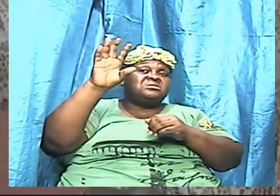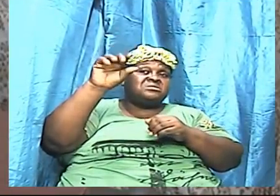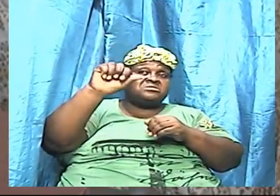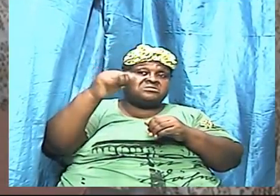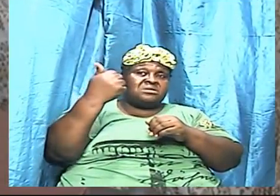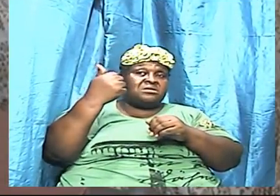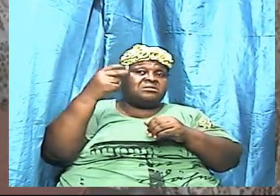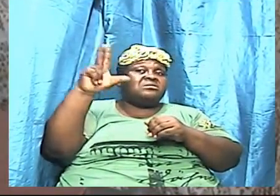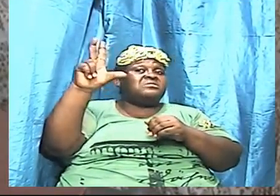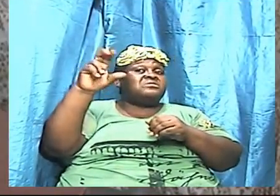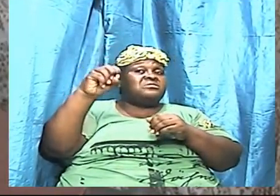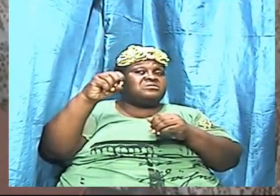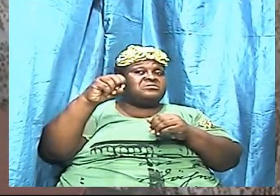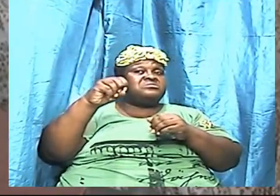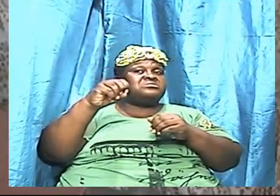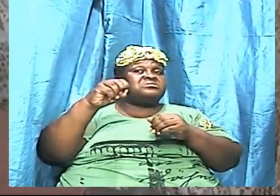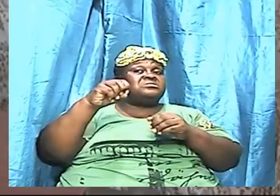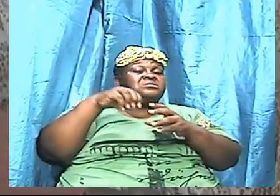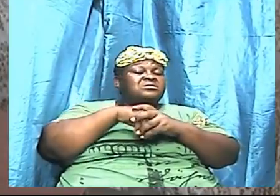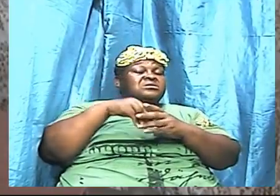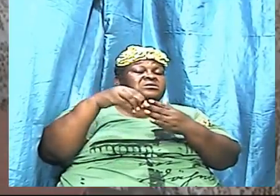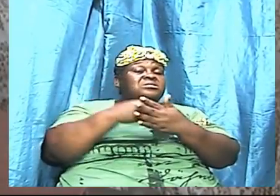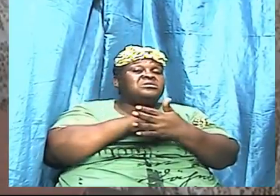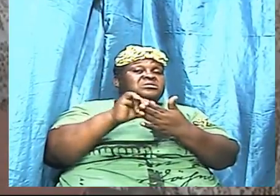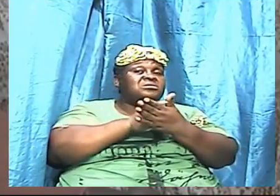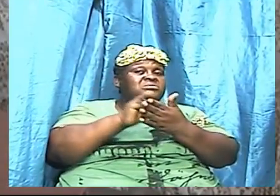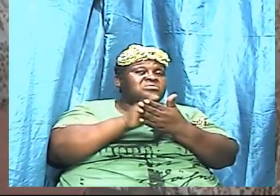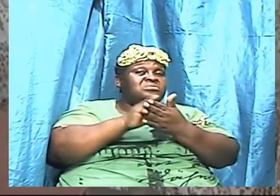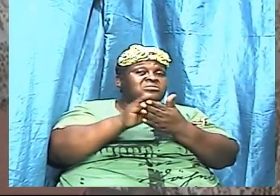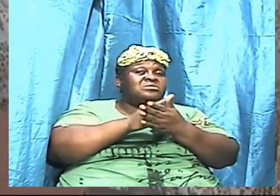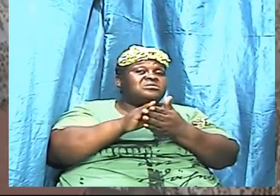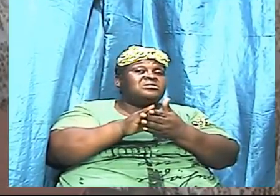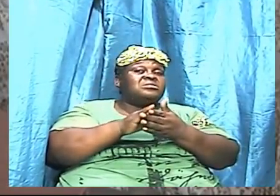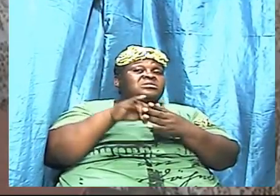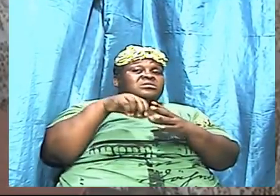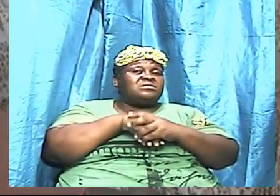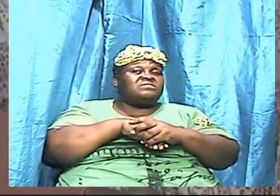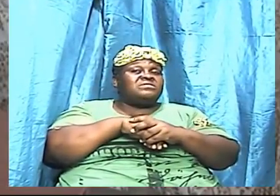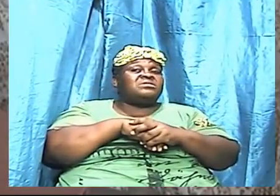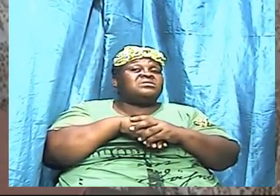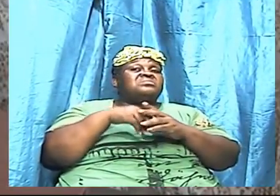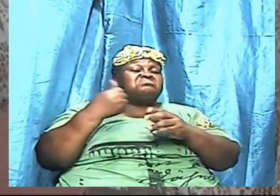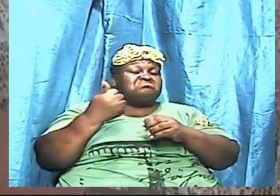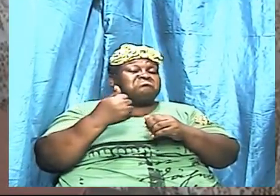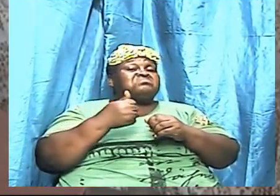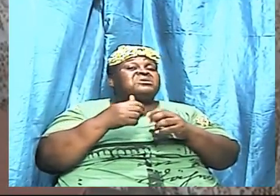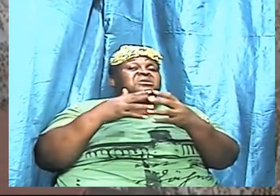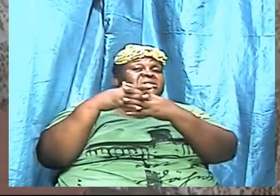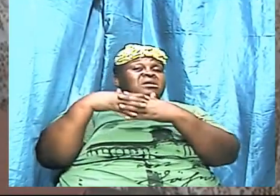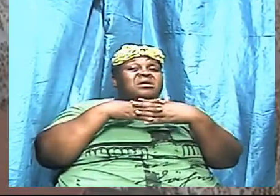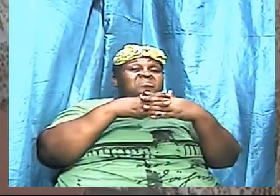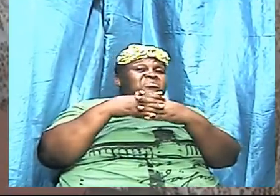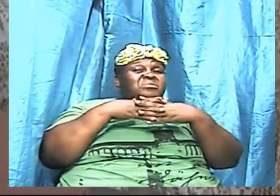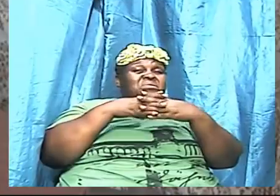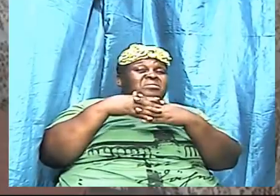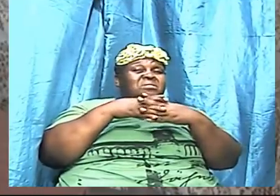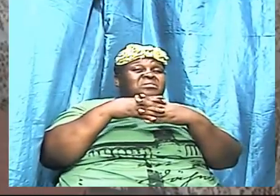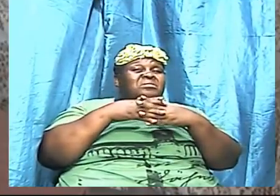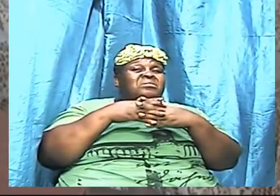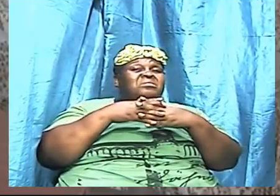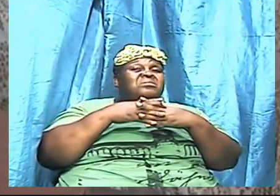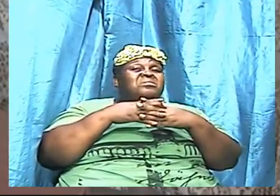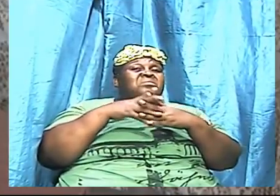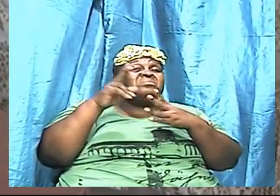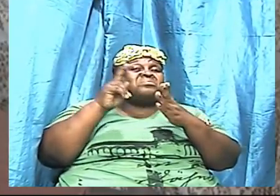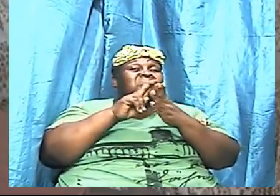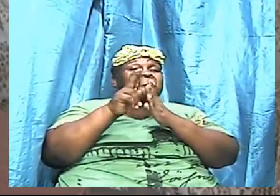York if you are in Toronto you're an hour ahead of us it will be an hour ahead